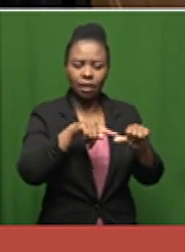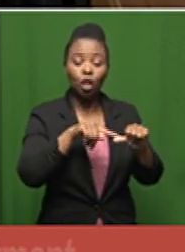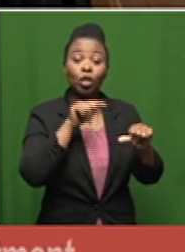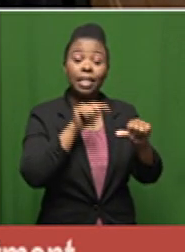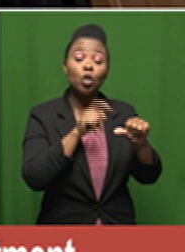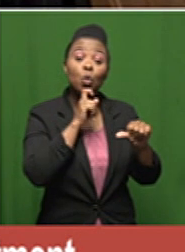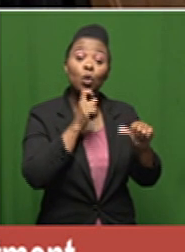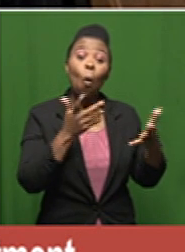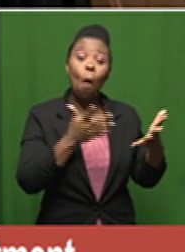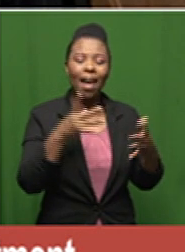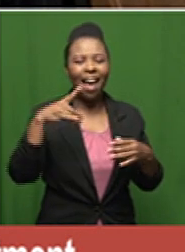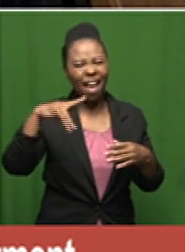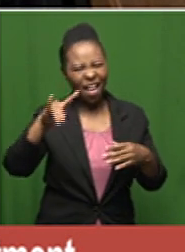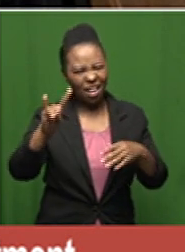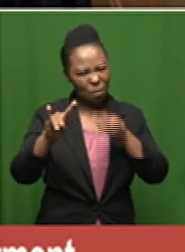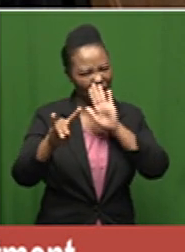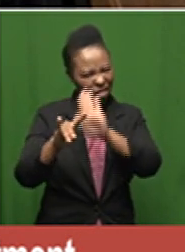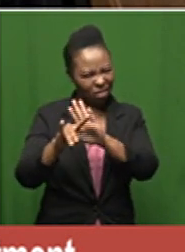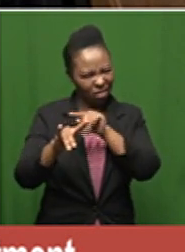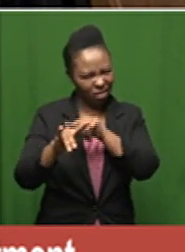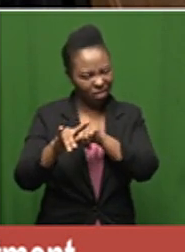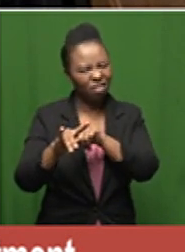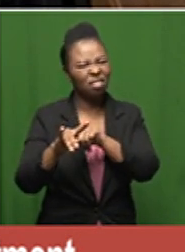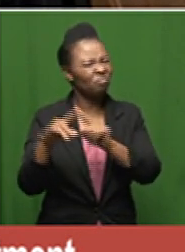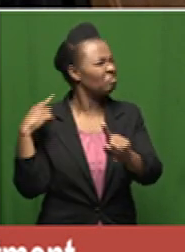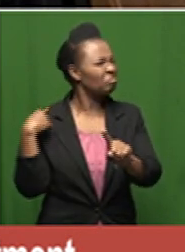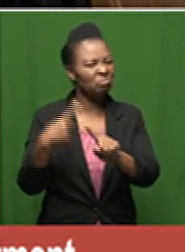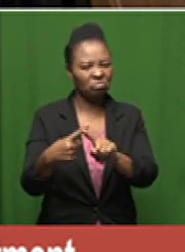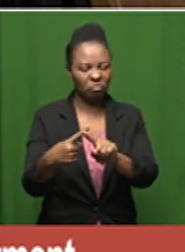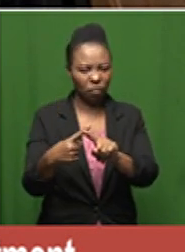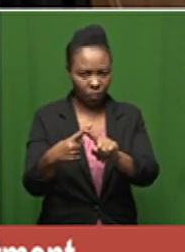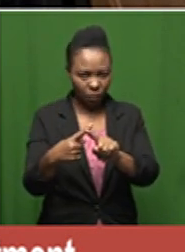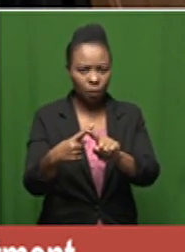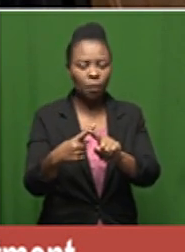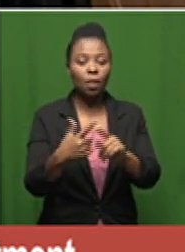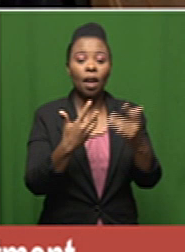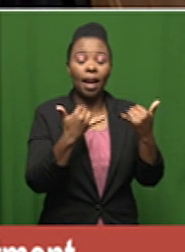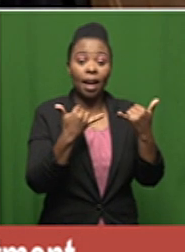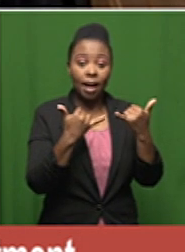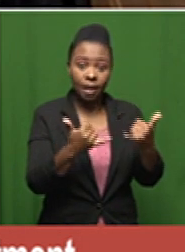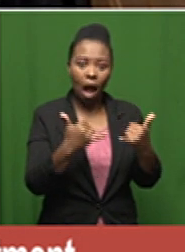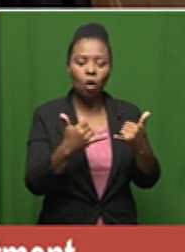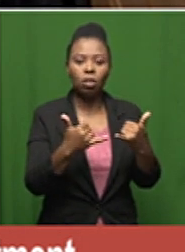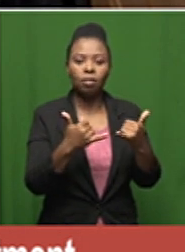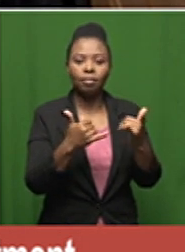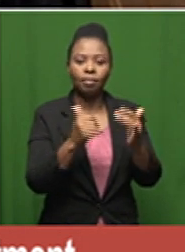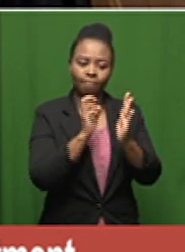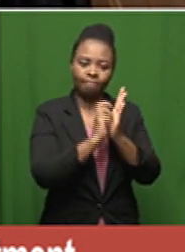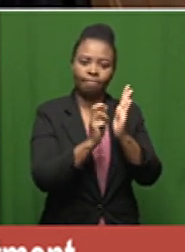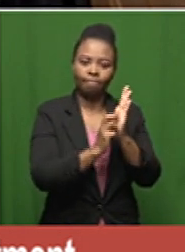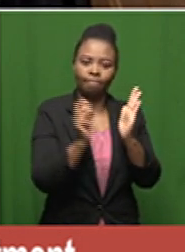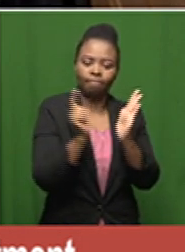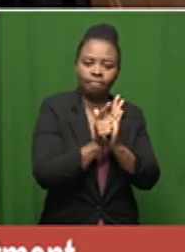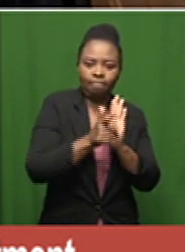animals and it's for a long time the the problem comes down to regulation okay